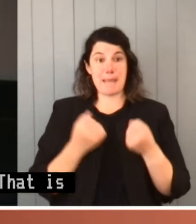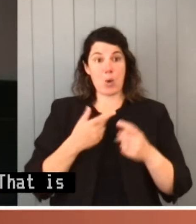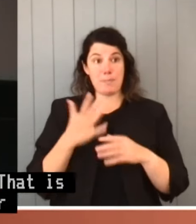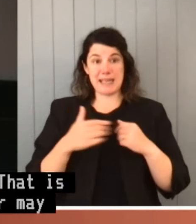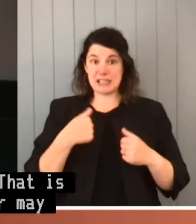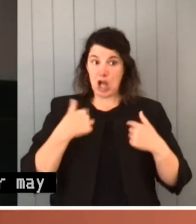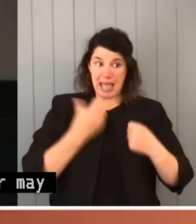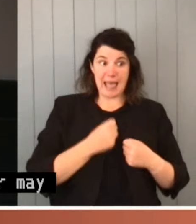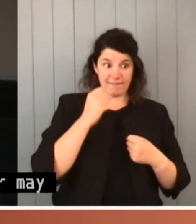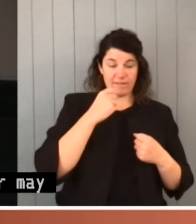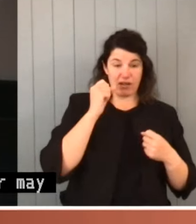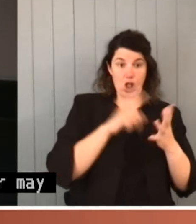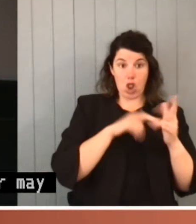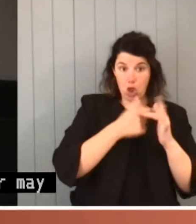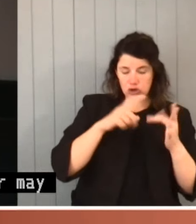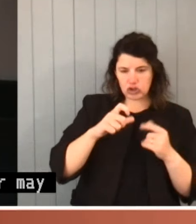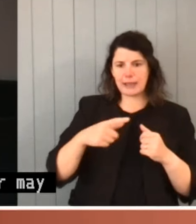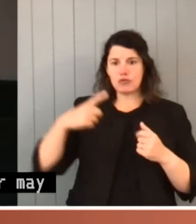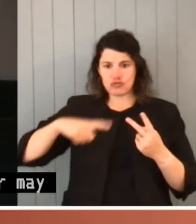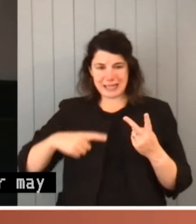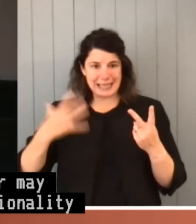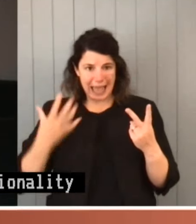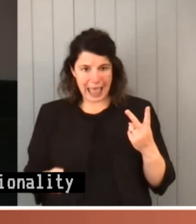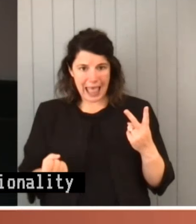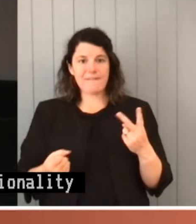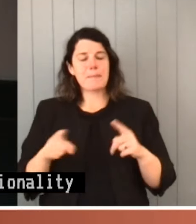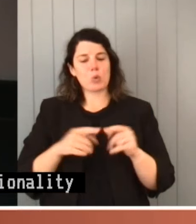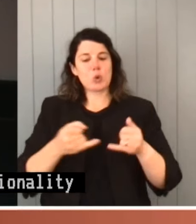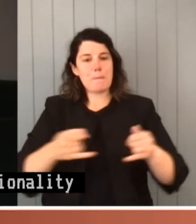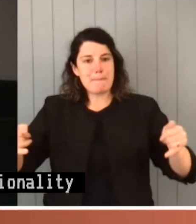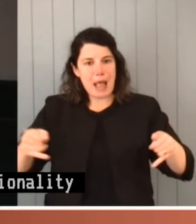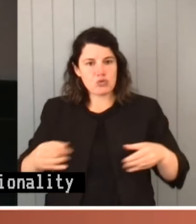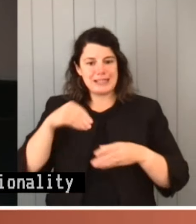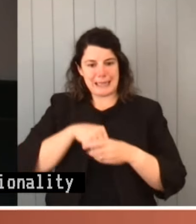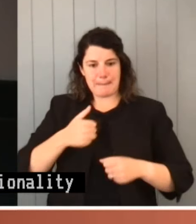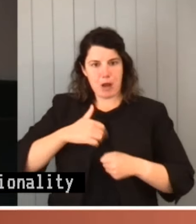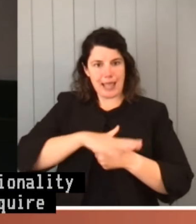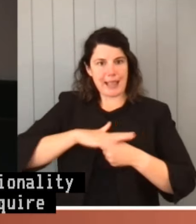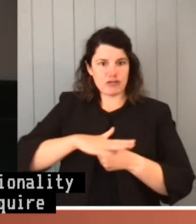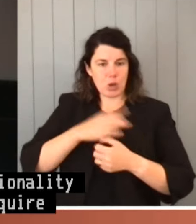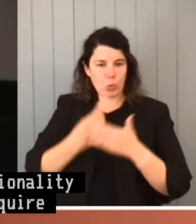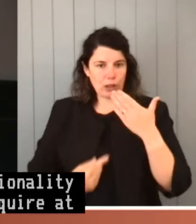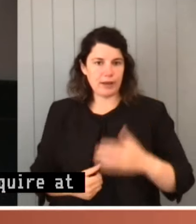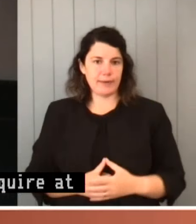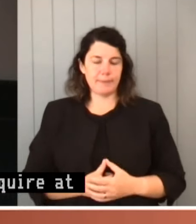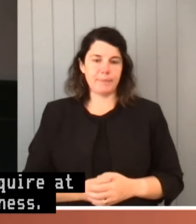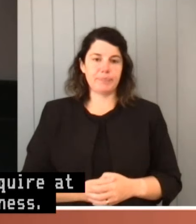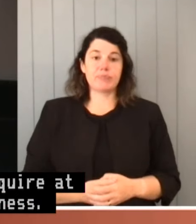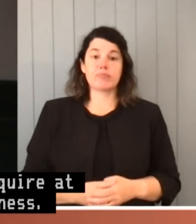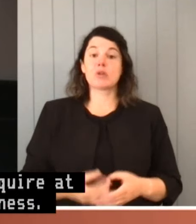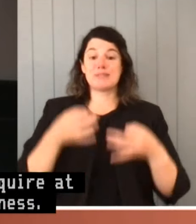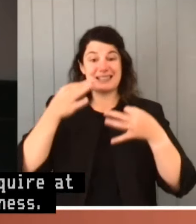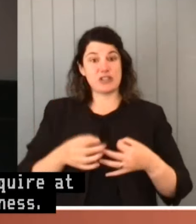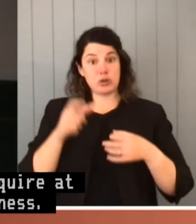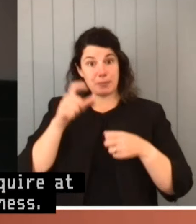it must also require, at the boundaries, reasonableness. The decision maker exercising a statutory power may